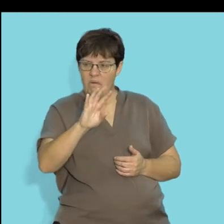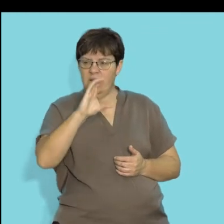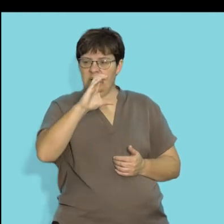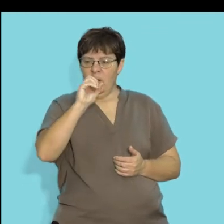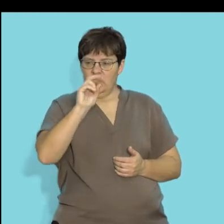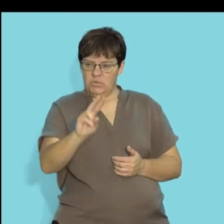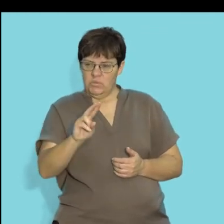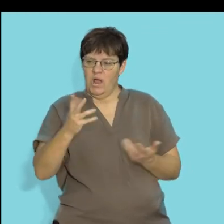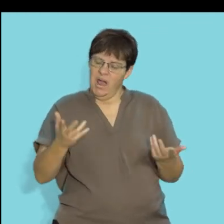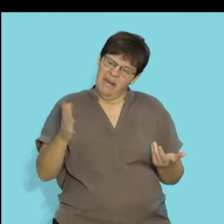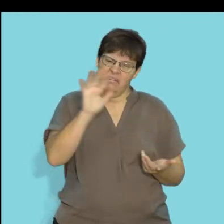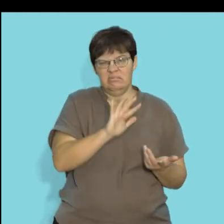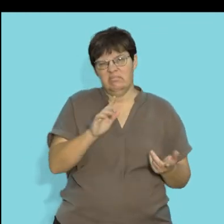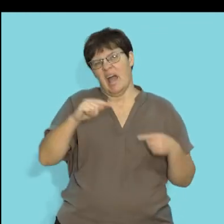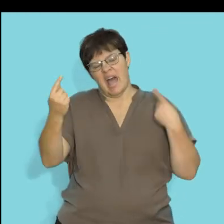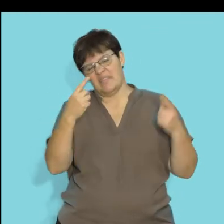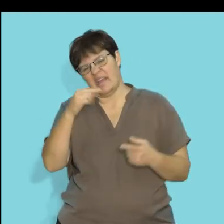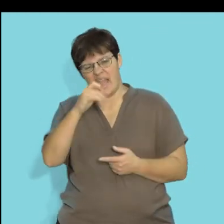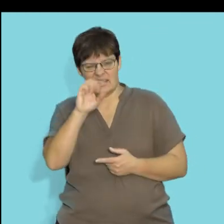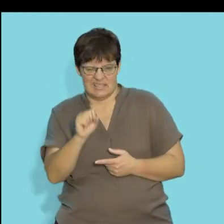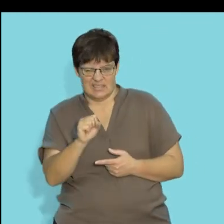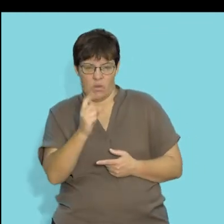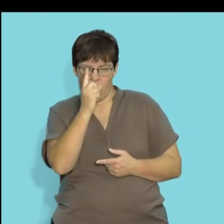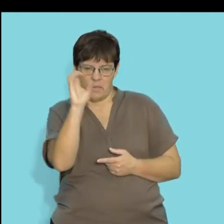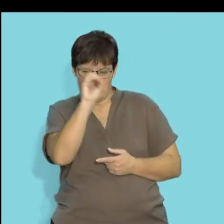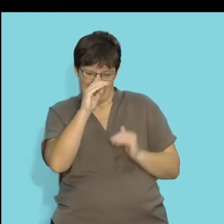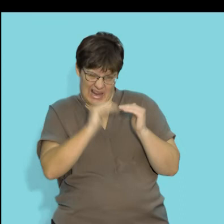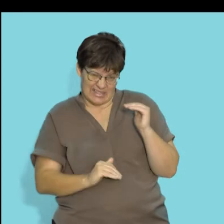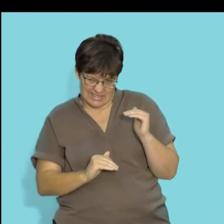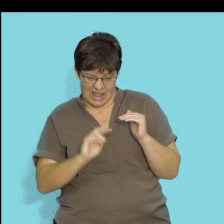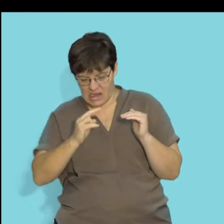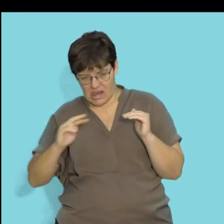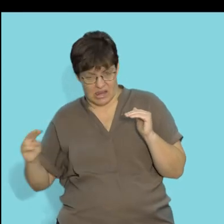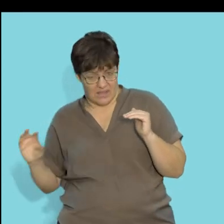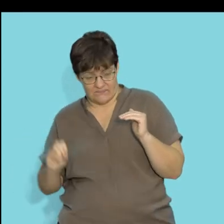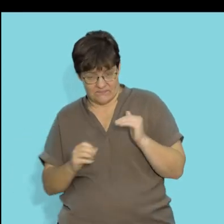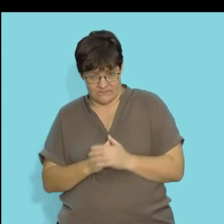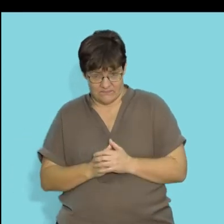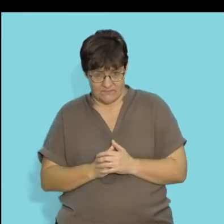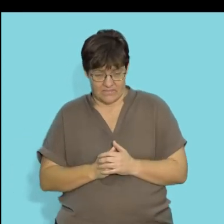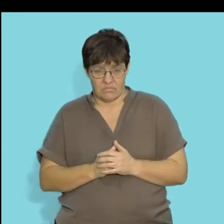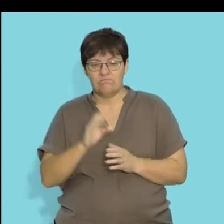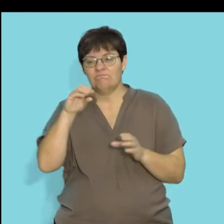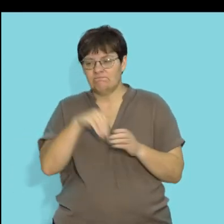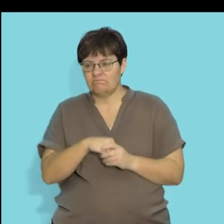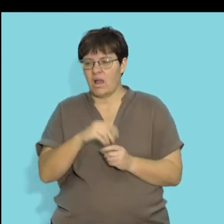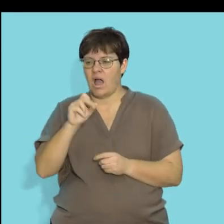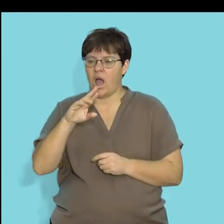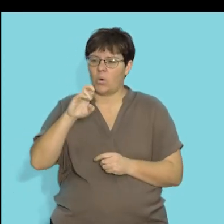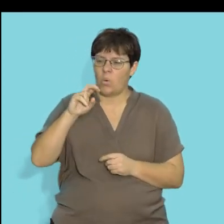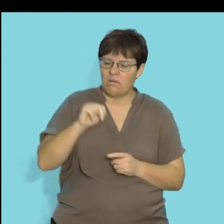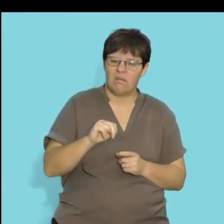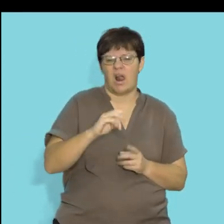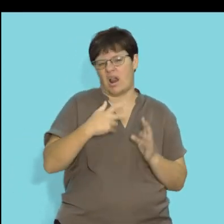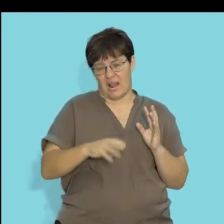dioxide and we have approximately slightly less than 1% of the other gases which include argon